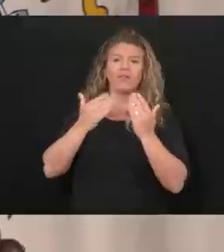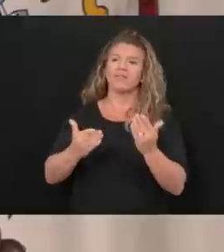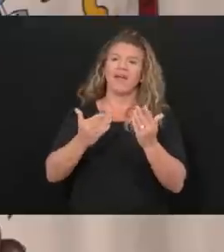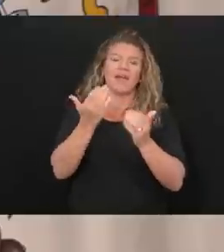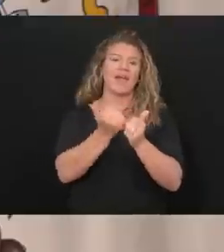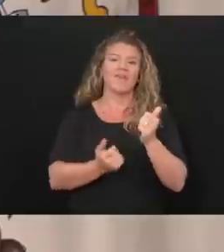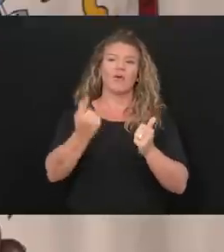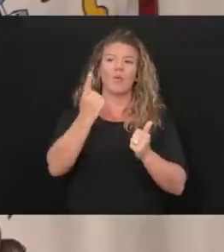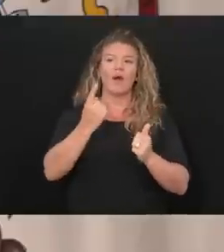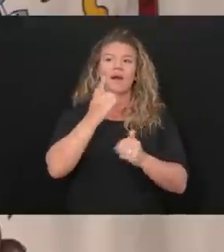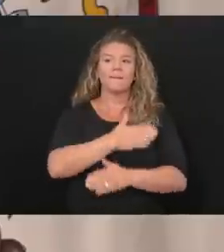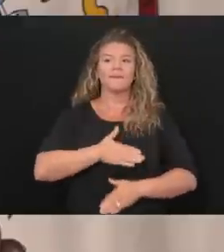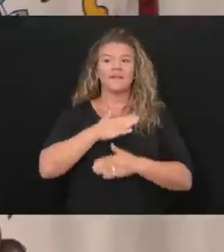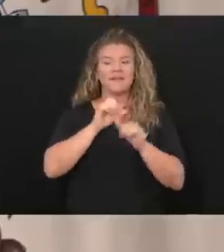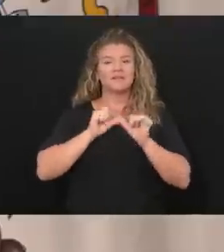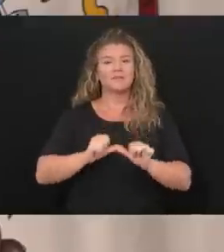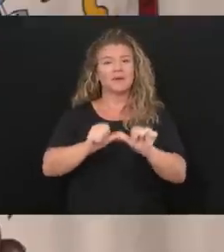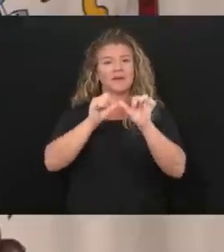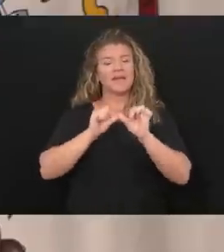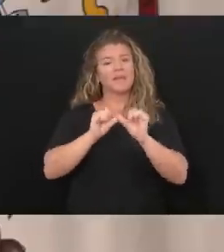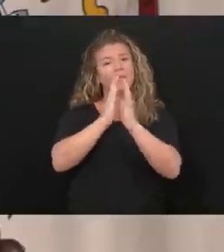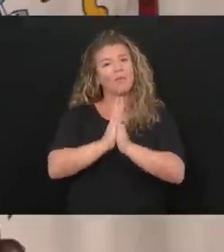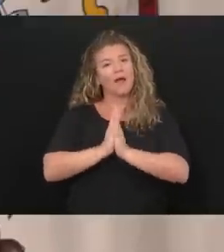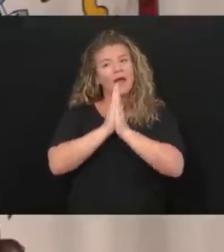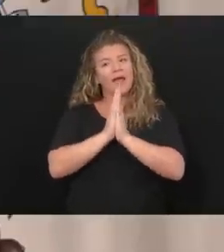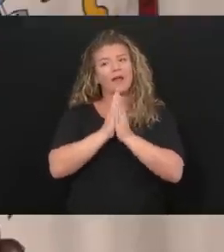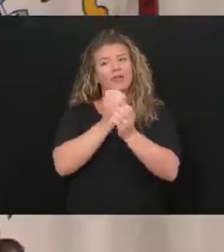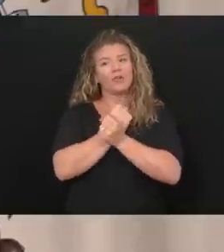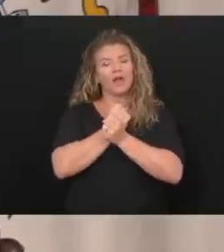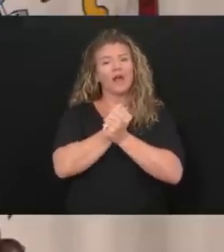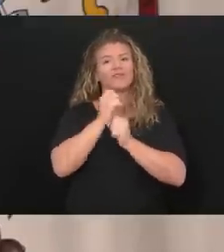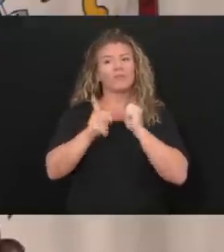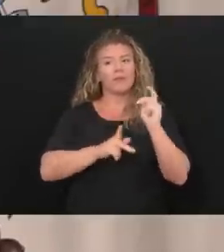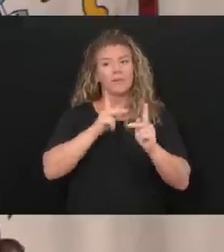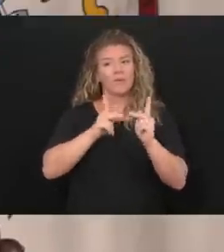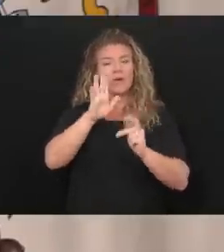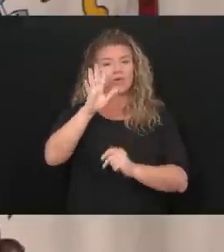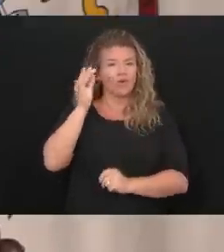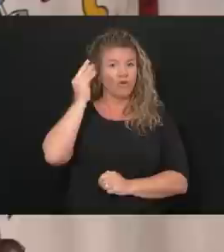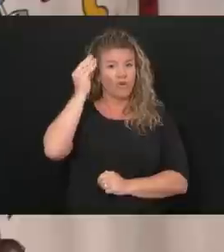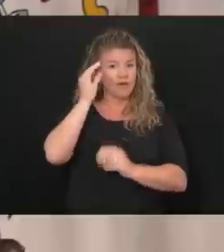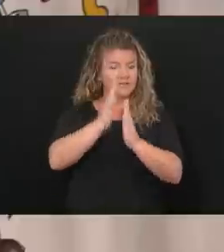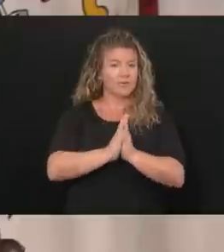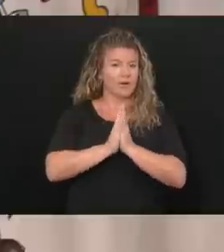again, keep their families and all their loved ones and all their friends in your thoughts and prayers.